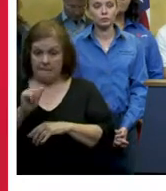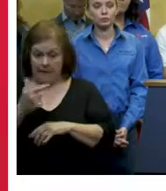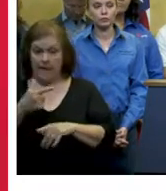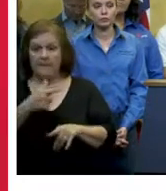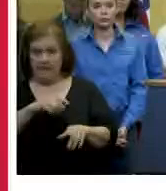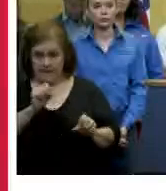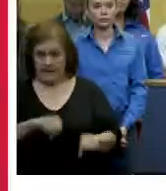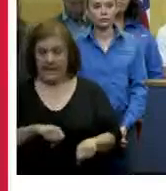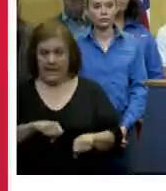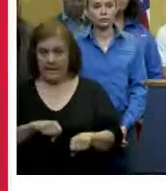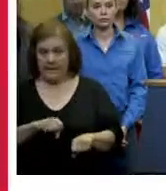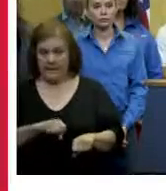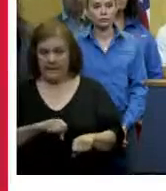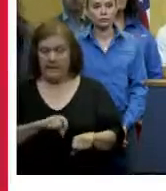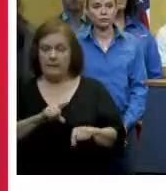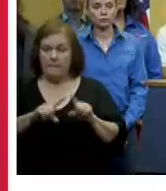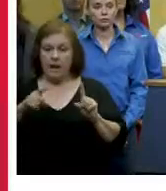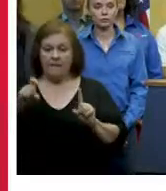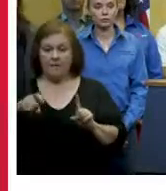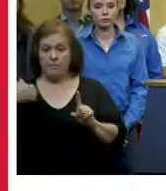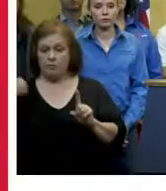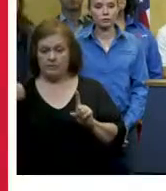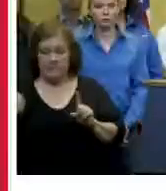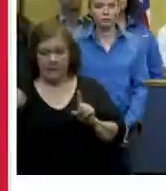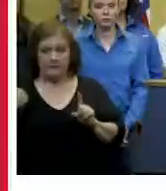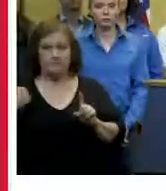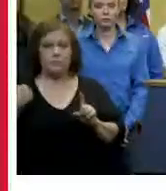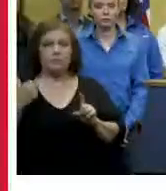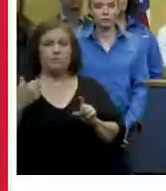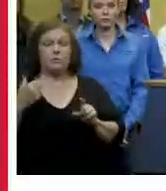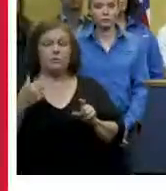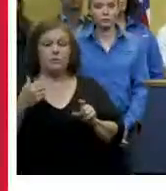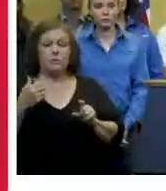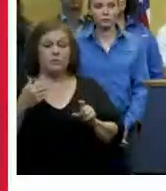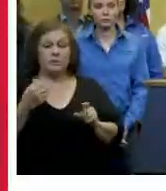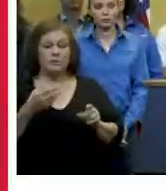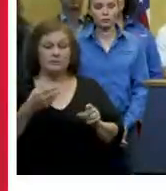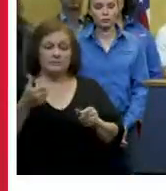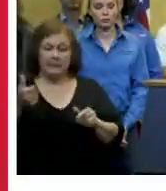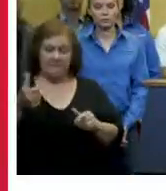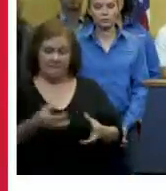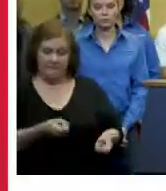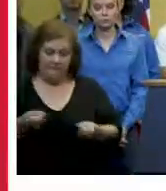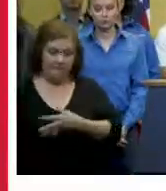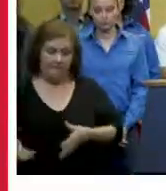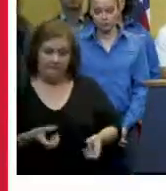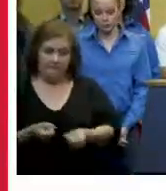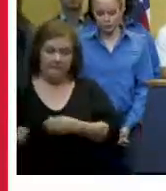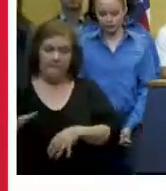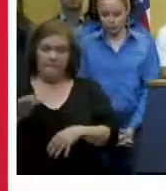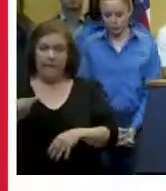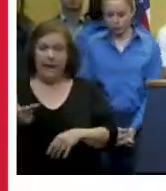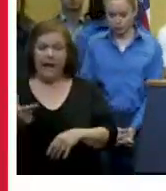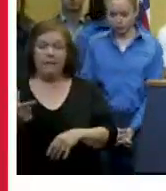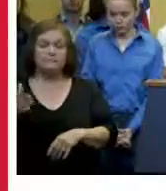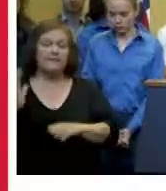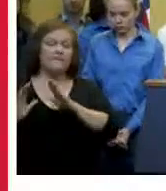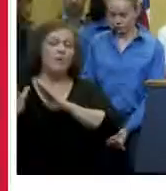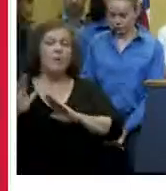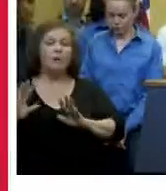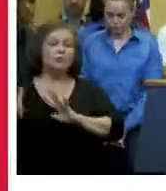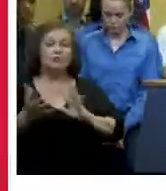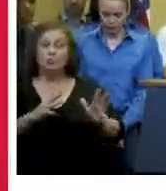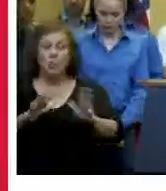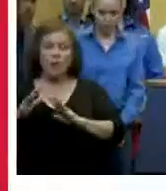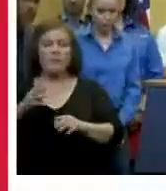that however be responsible for removing the sandbags what we have seen from previous storms and